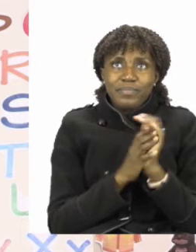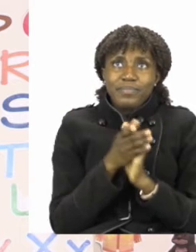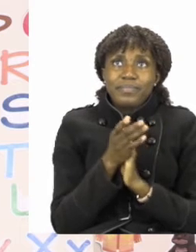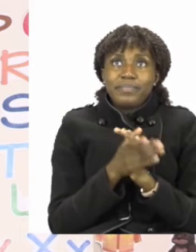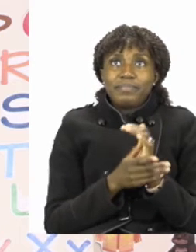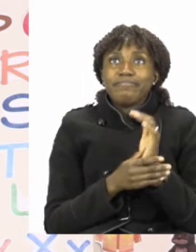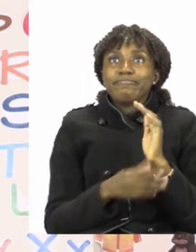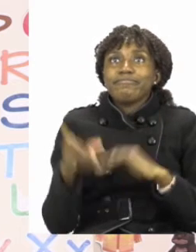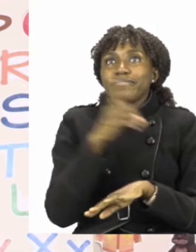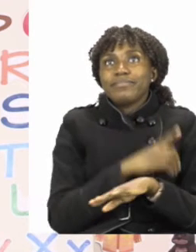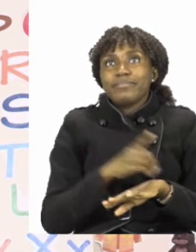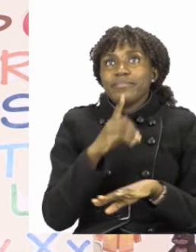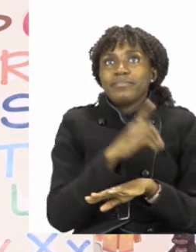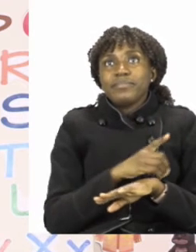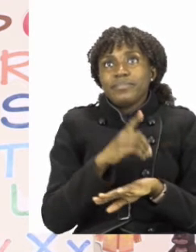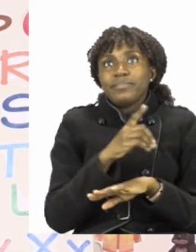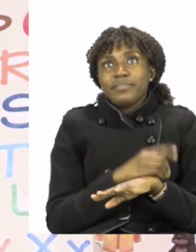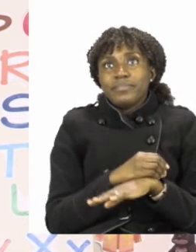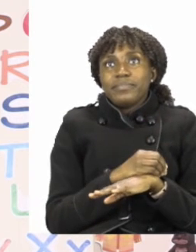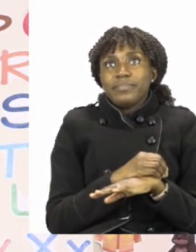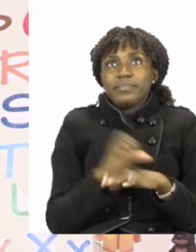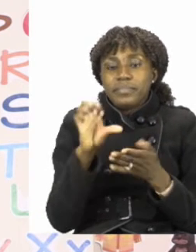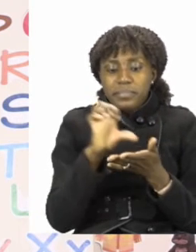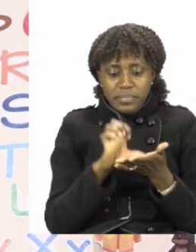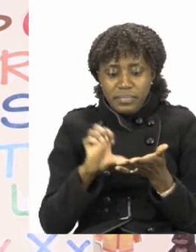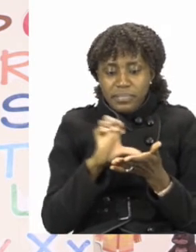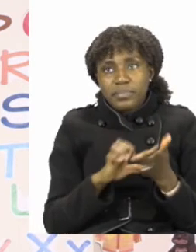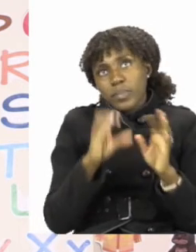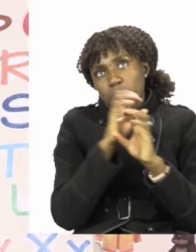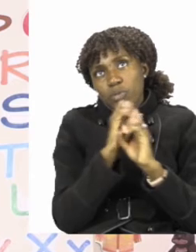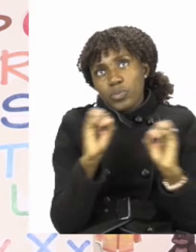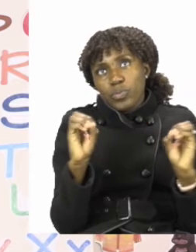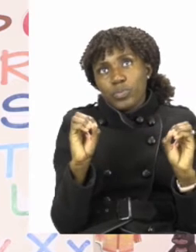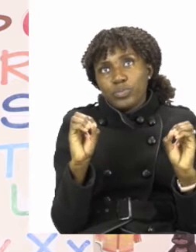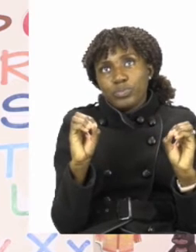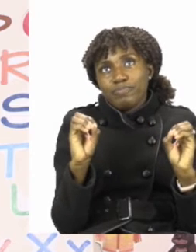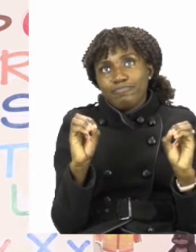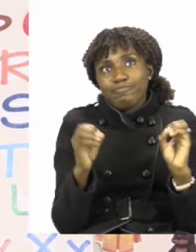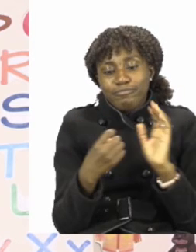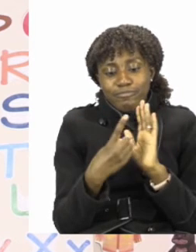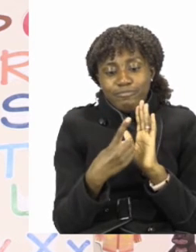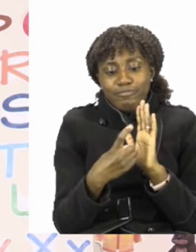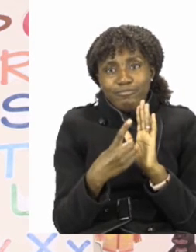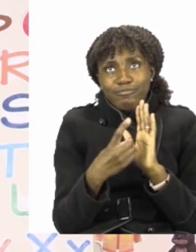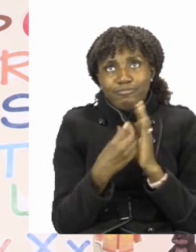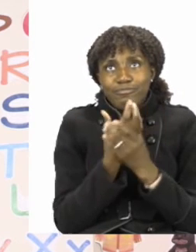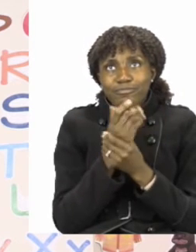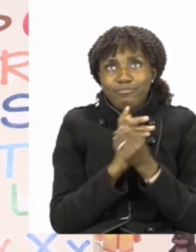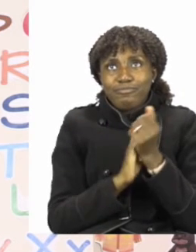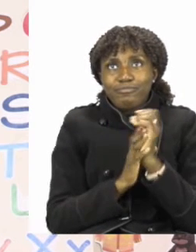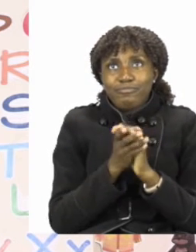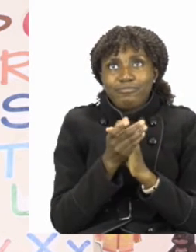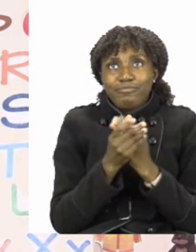Sanitize every day so the germs can stay away.